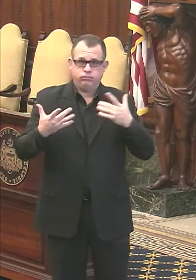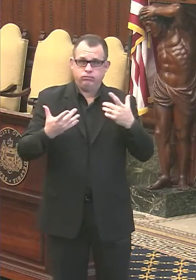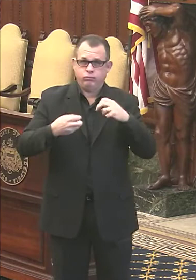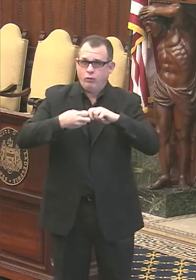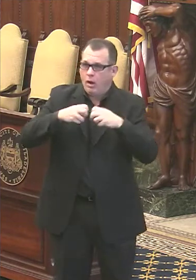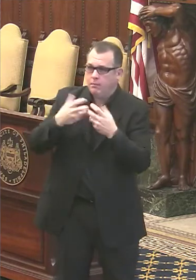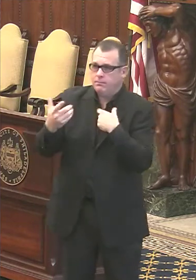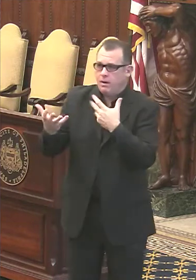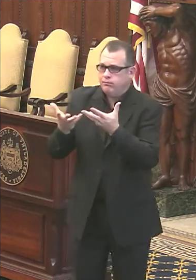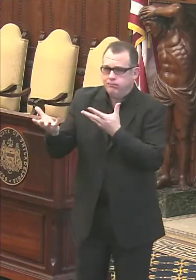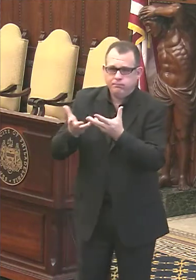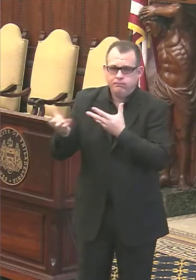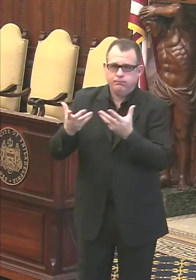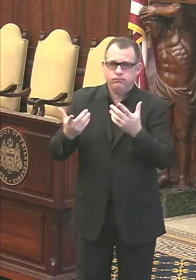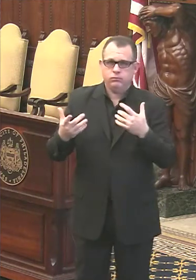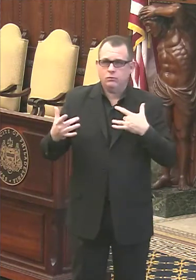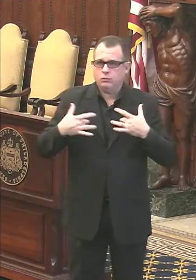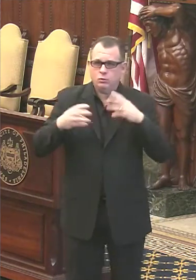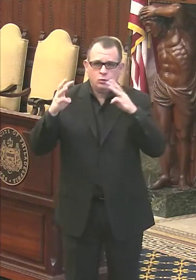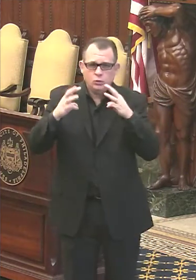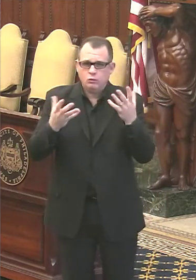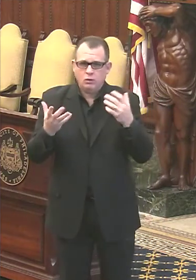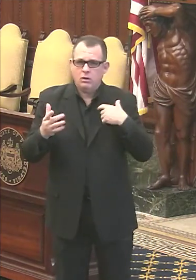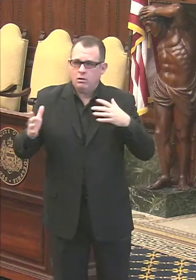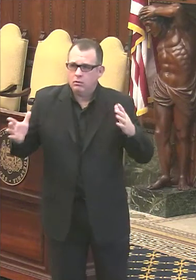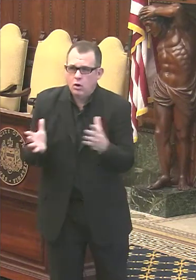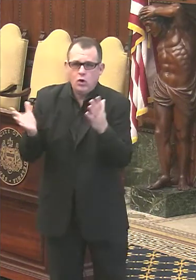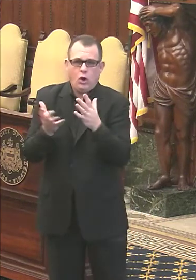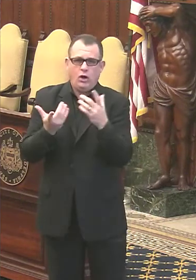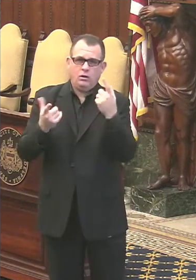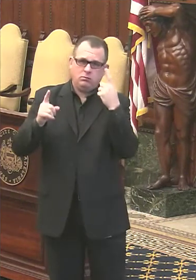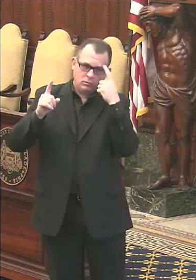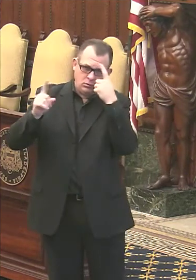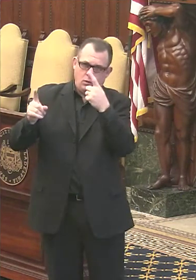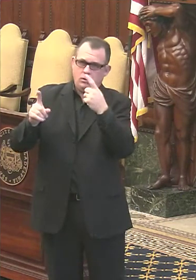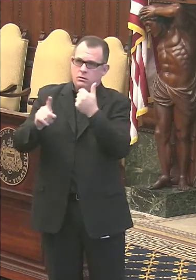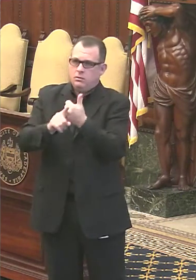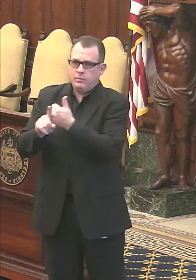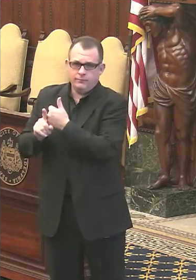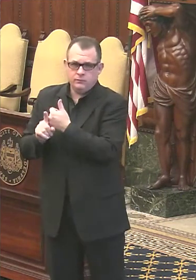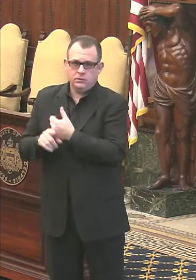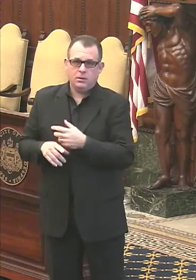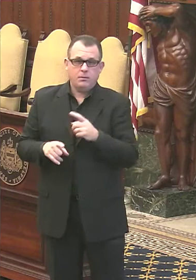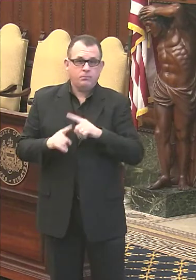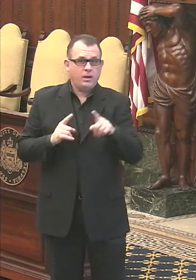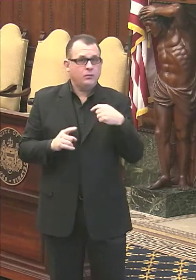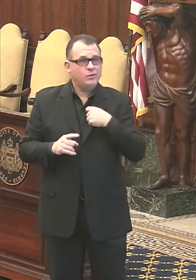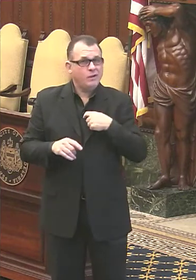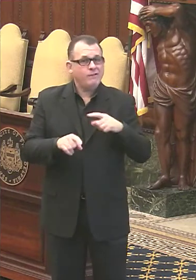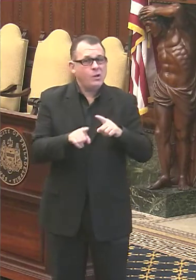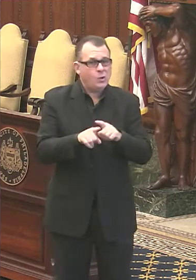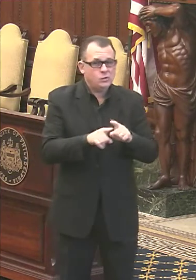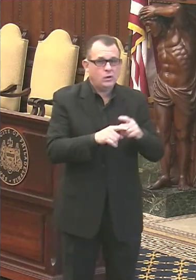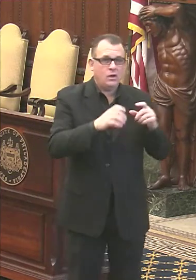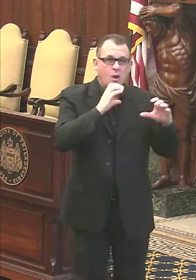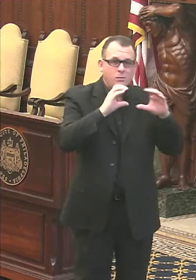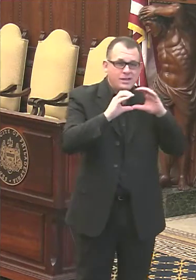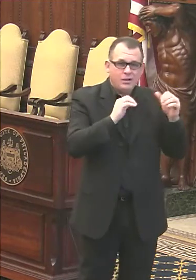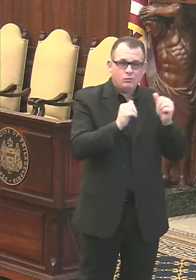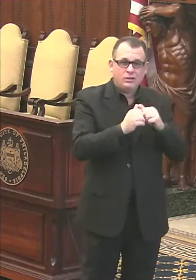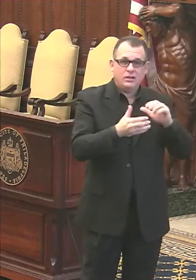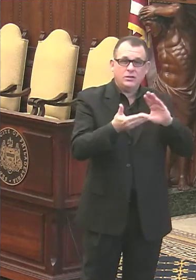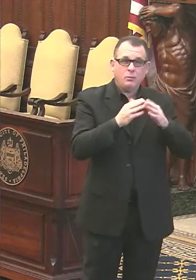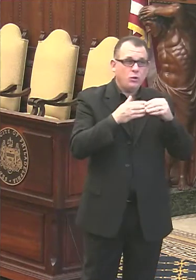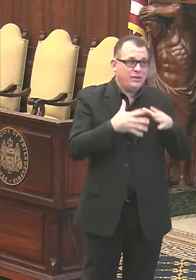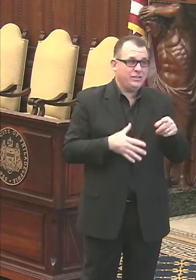can persuade people to reconsider for their own health. In addition to that, we have started conversations with community leaders. I was on a call